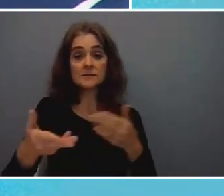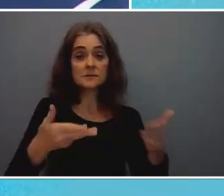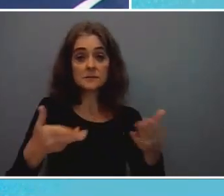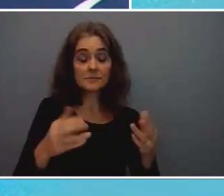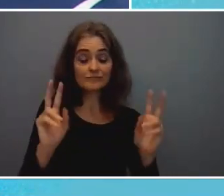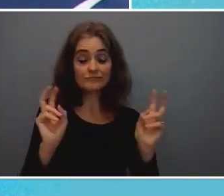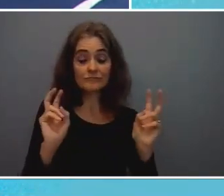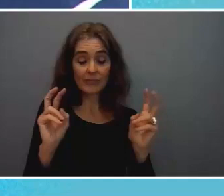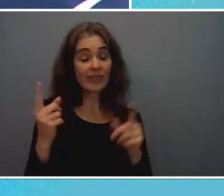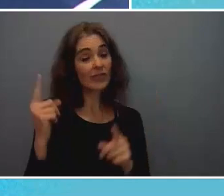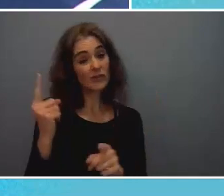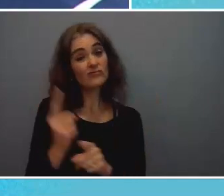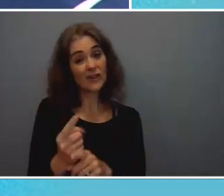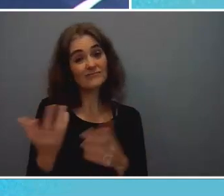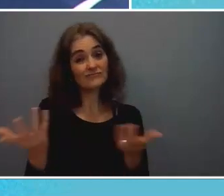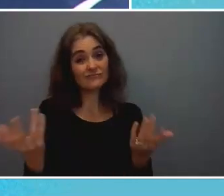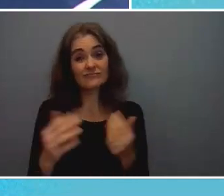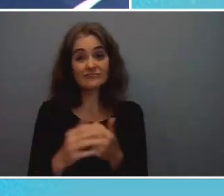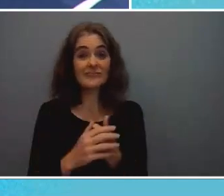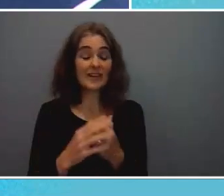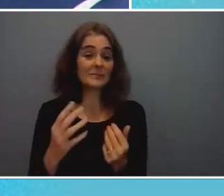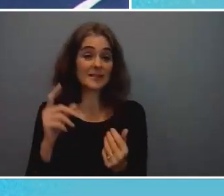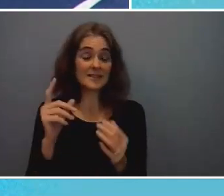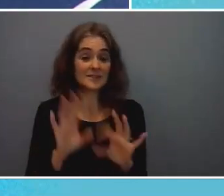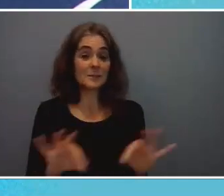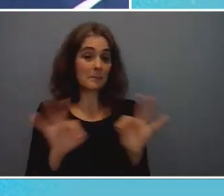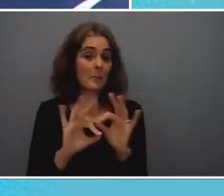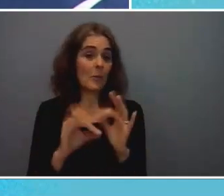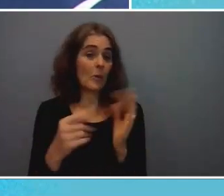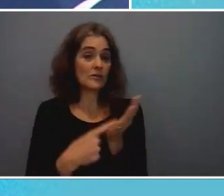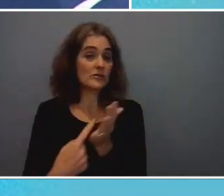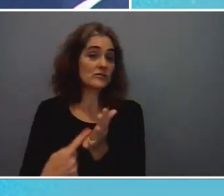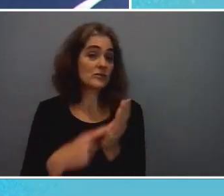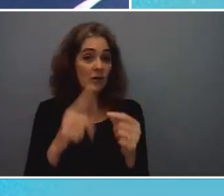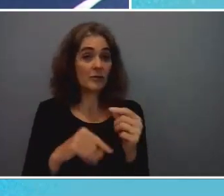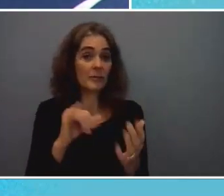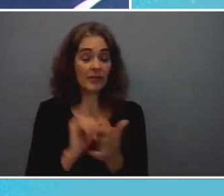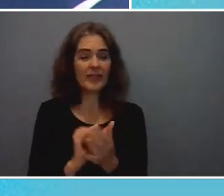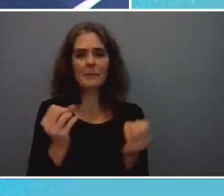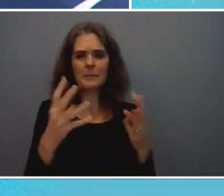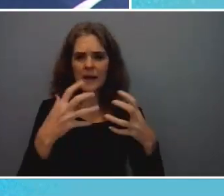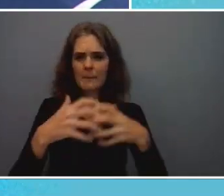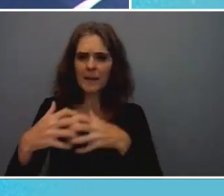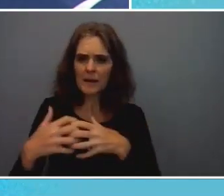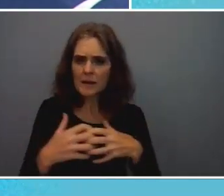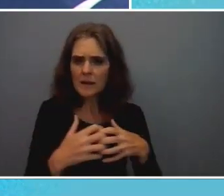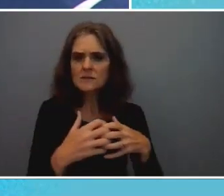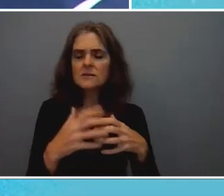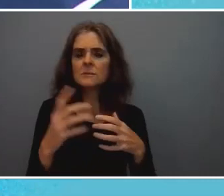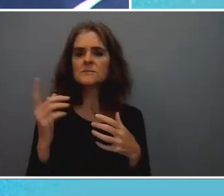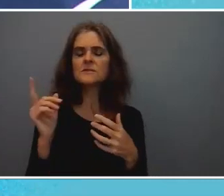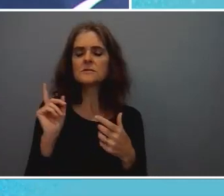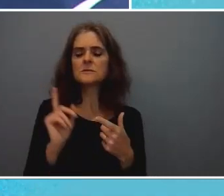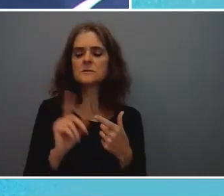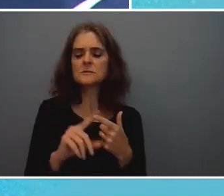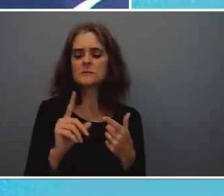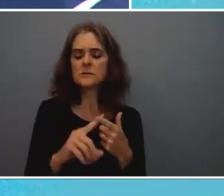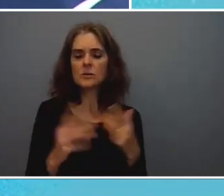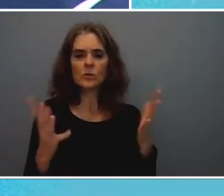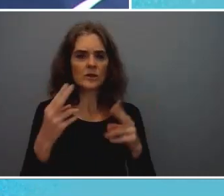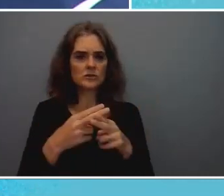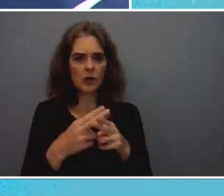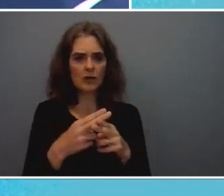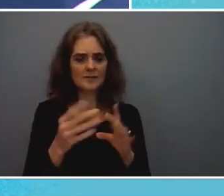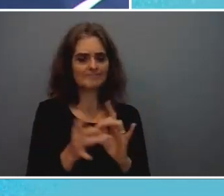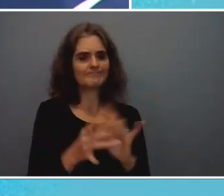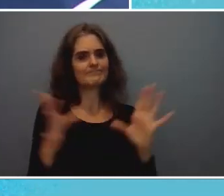are rightly so talking about that there's a lot of mechanisms there's a lot of what is called as fragmentation